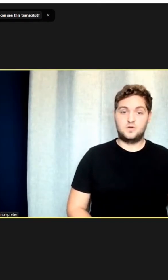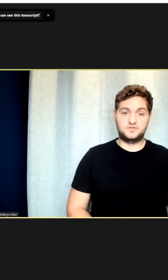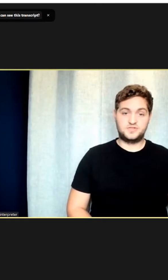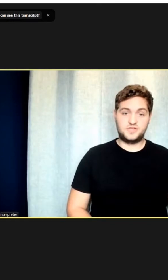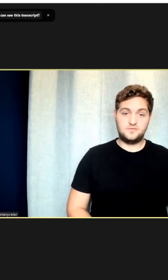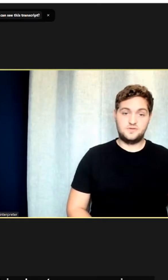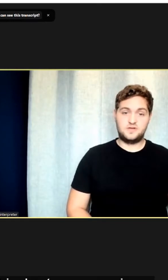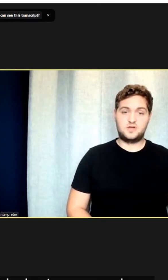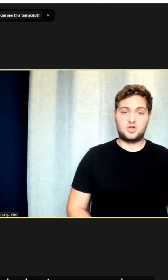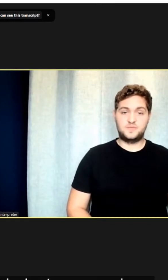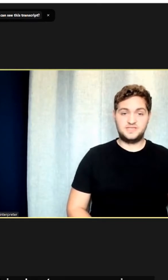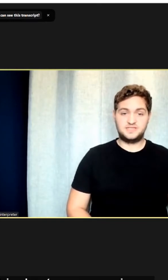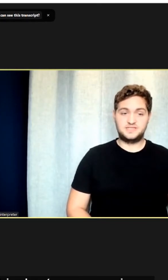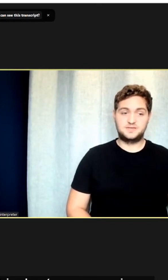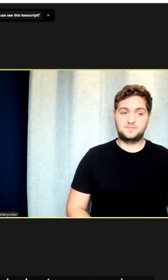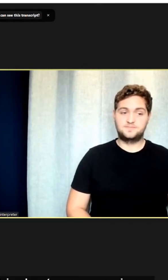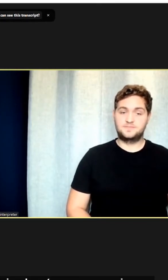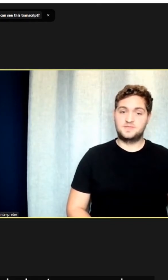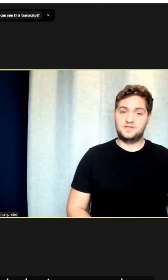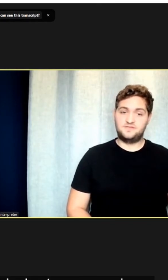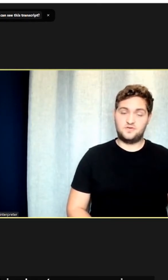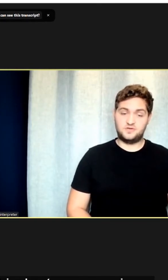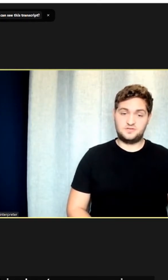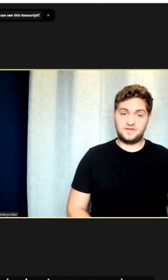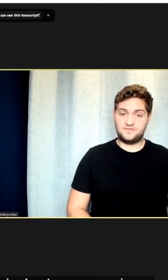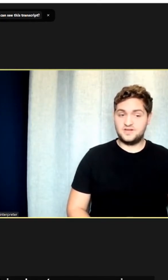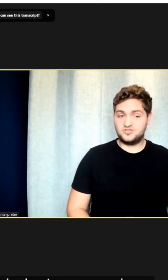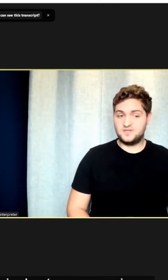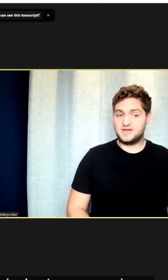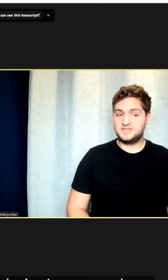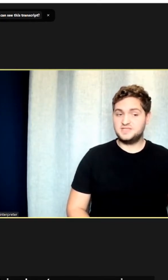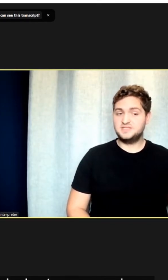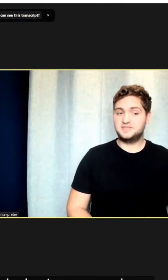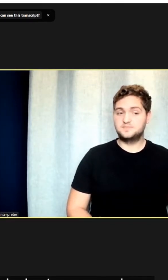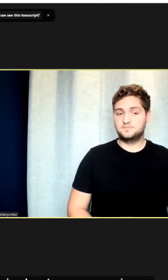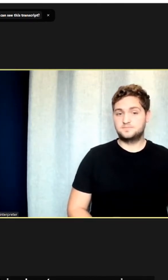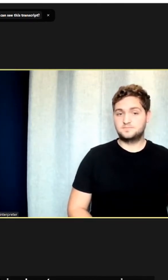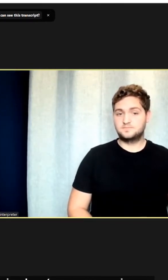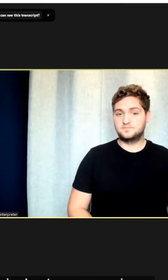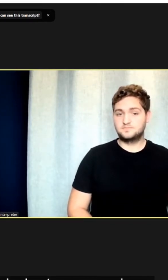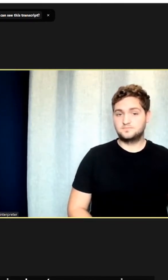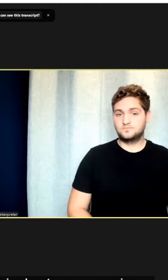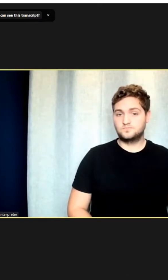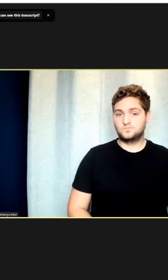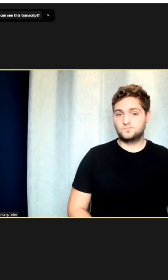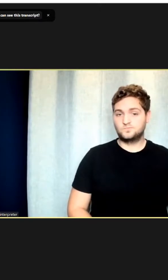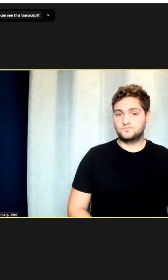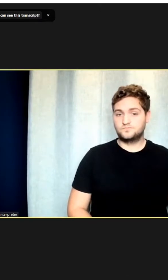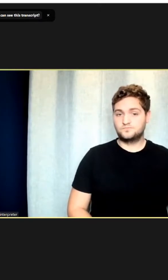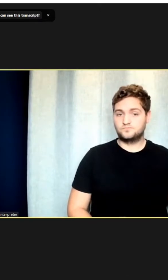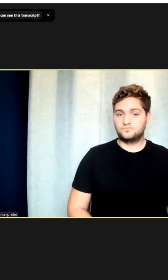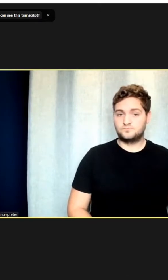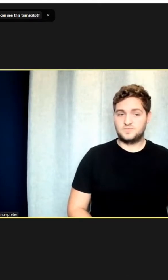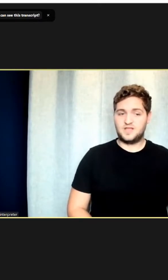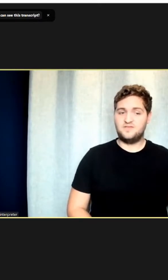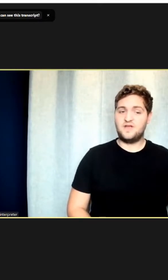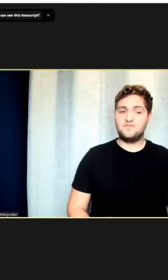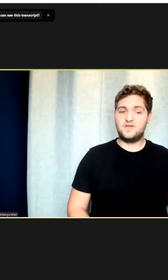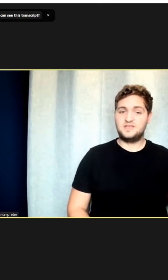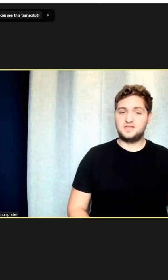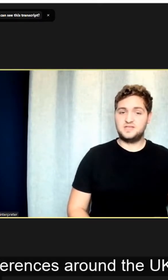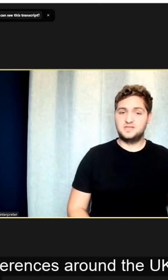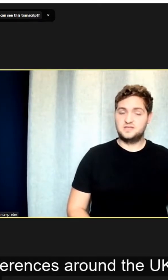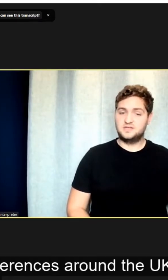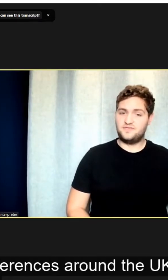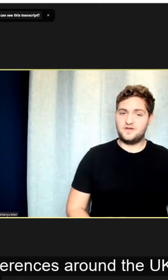also a columnist for different industry magazines and